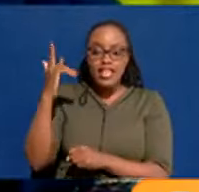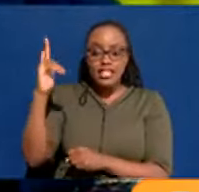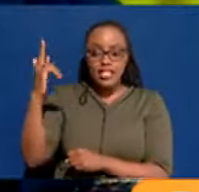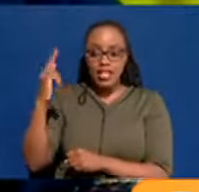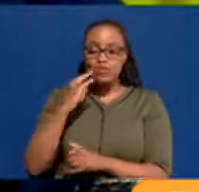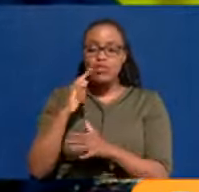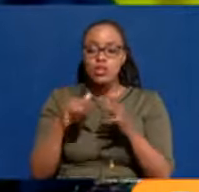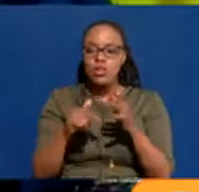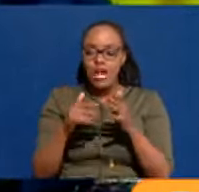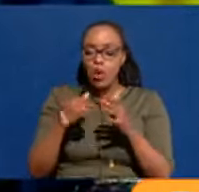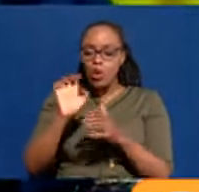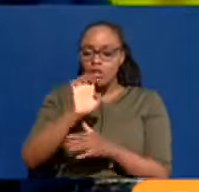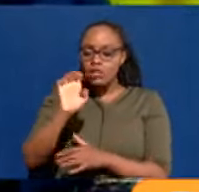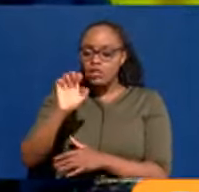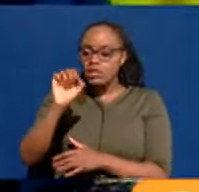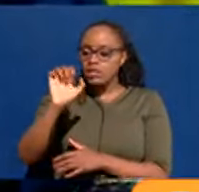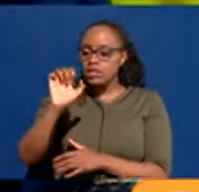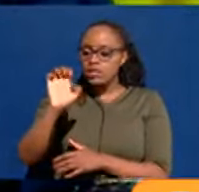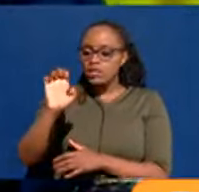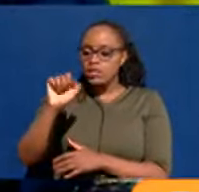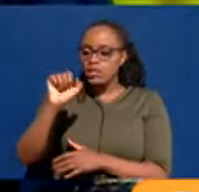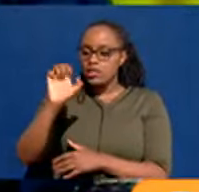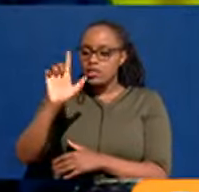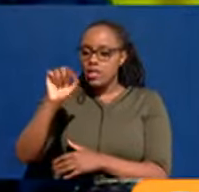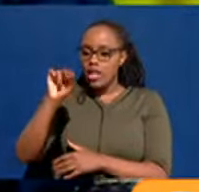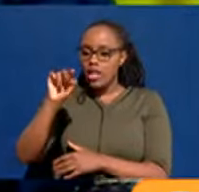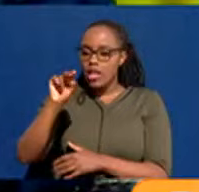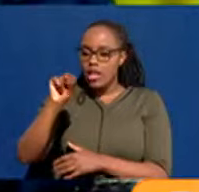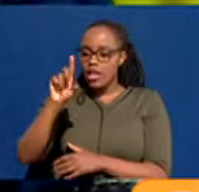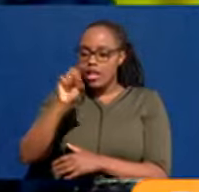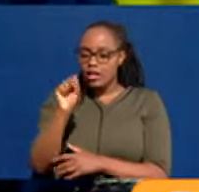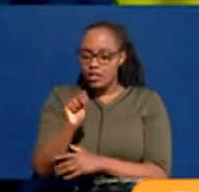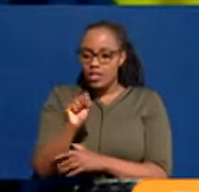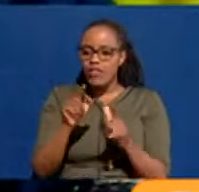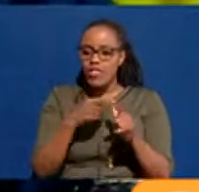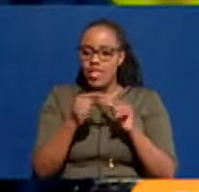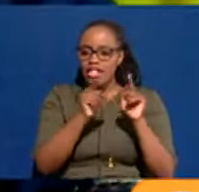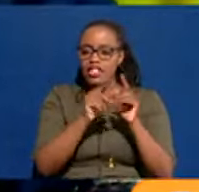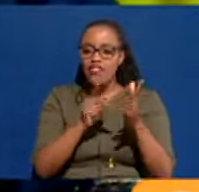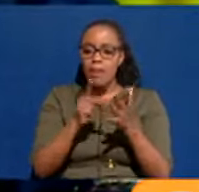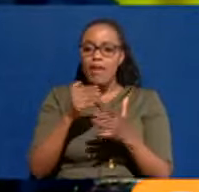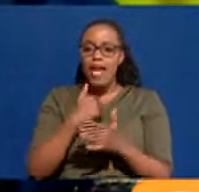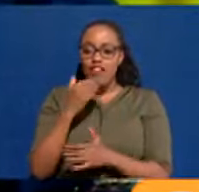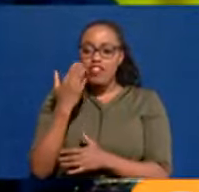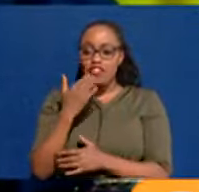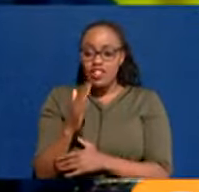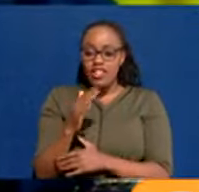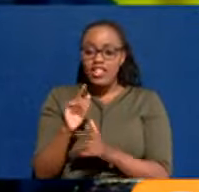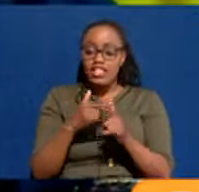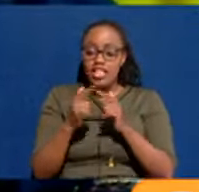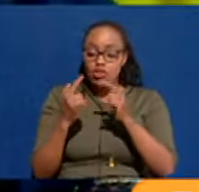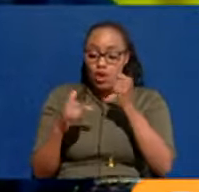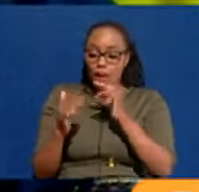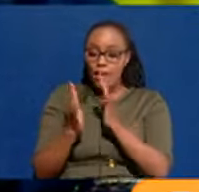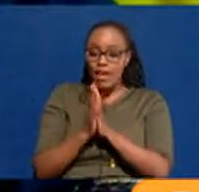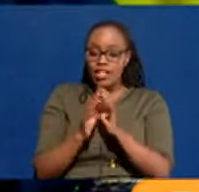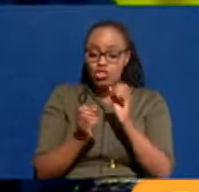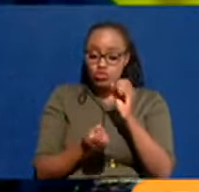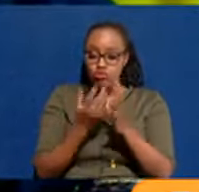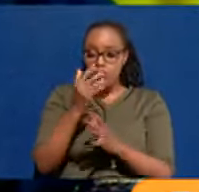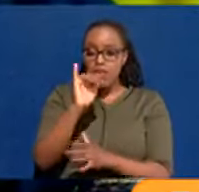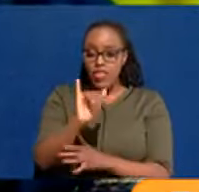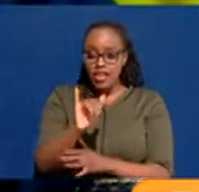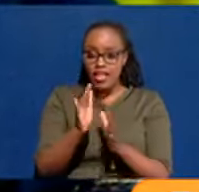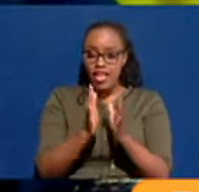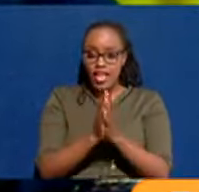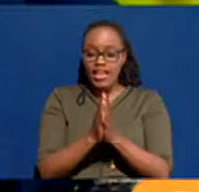Tumesema, kama ulkona kwa nyumba, because people have lived there for years and for generations, and they've been paying. Now that you're coming to bring in abandonyall,